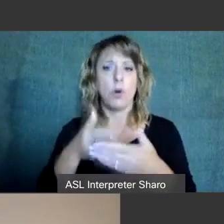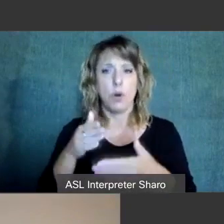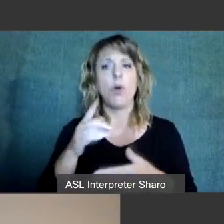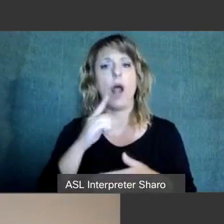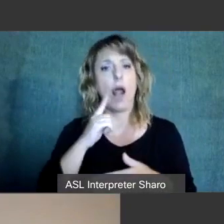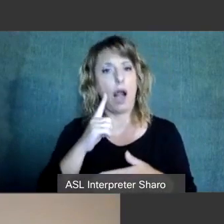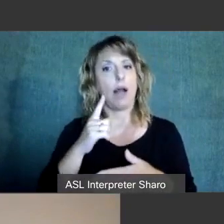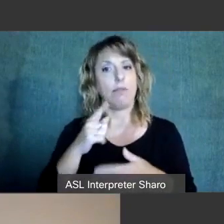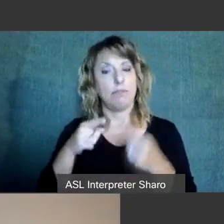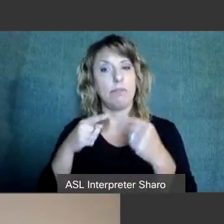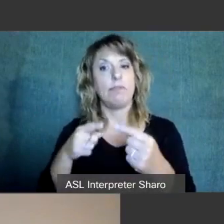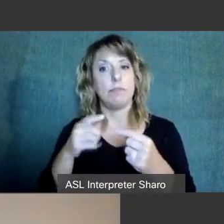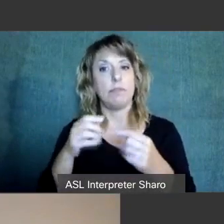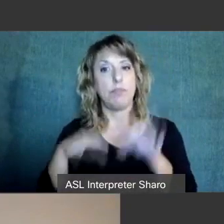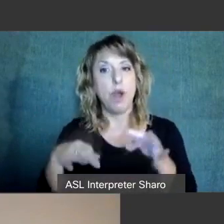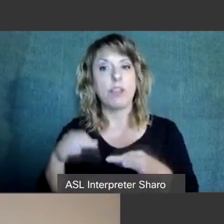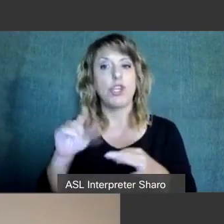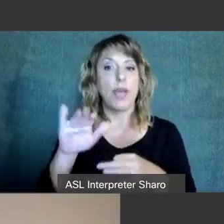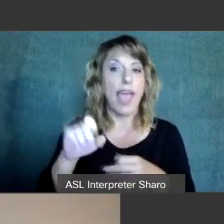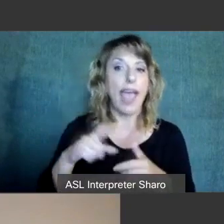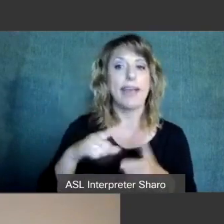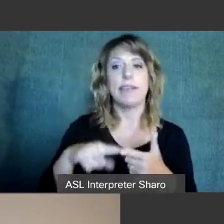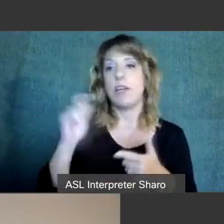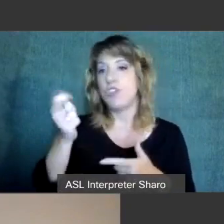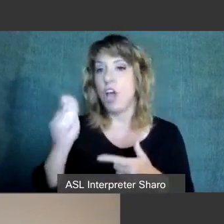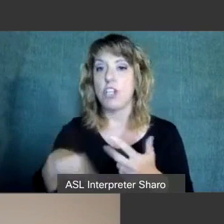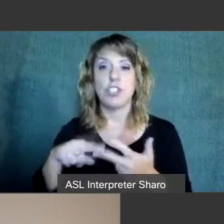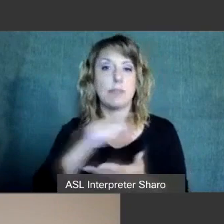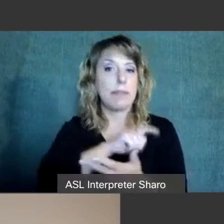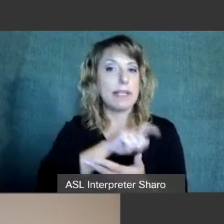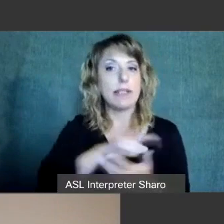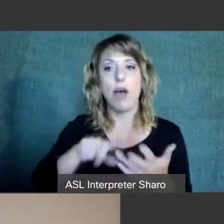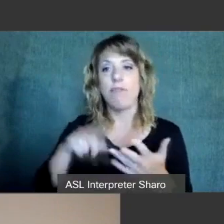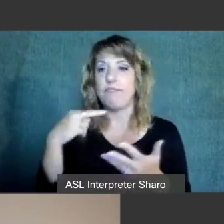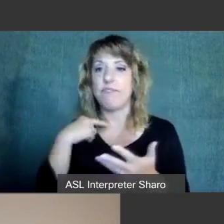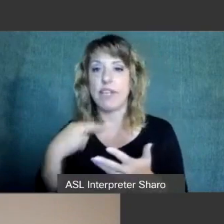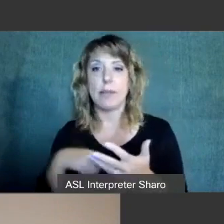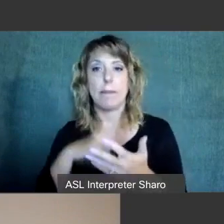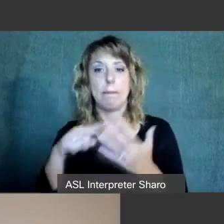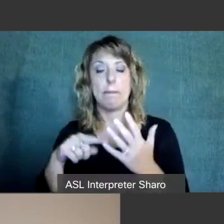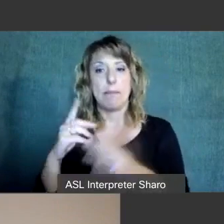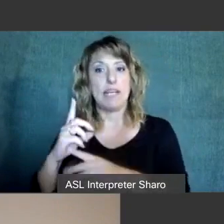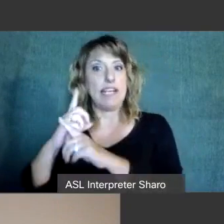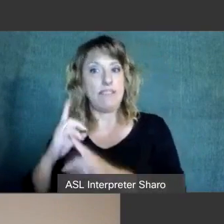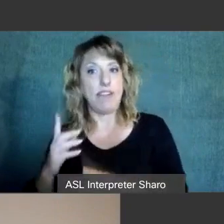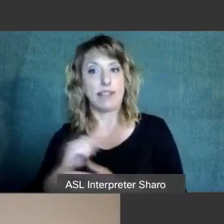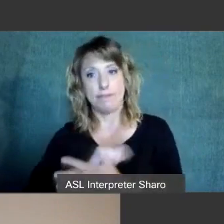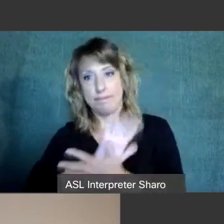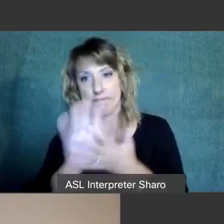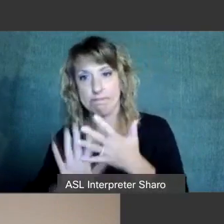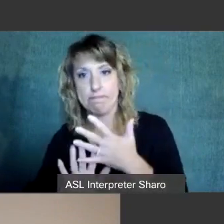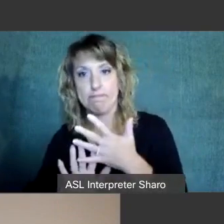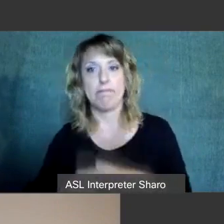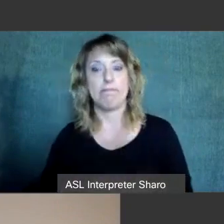not only judges but police officers, victims and defendants. I